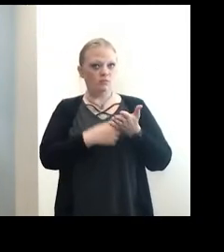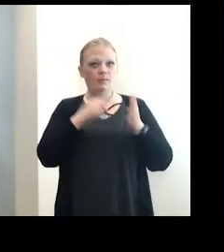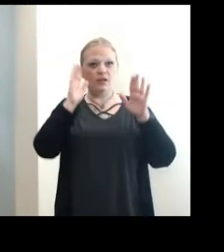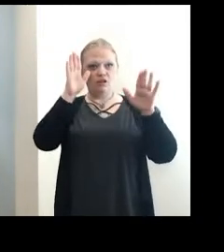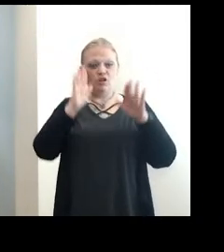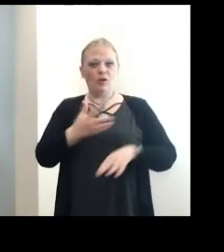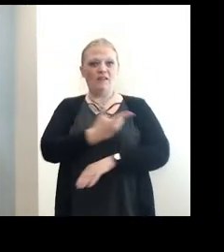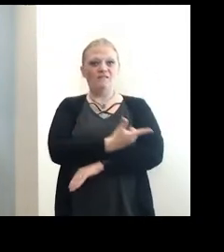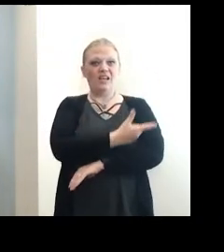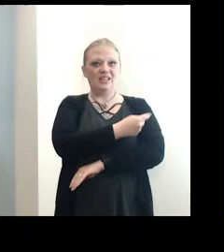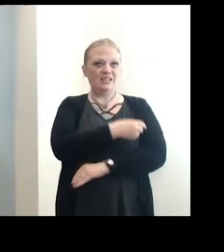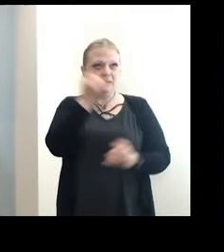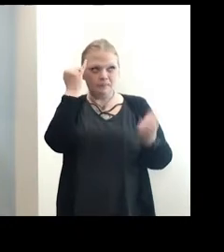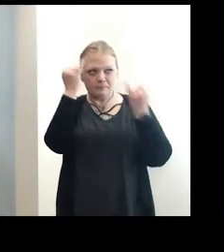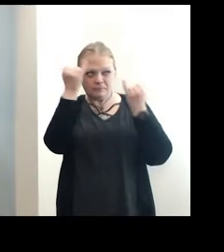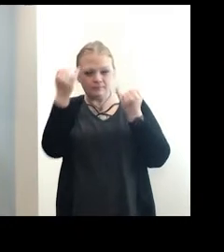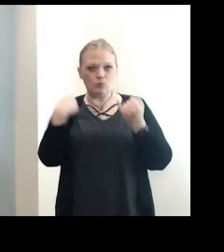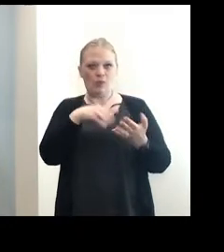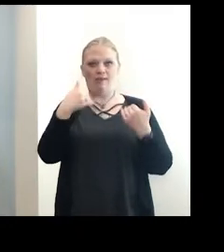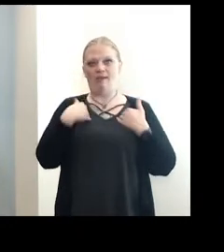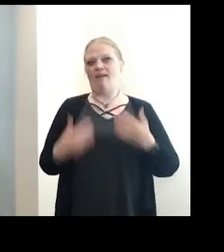vaccine ideas that we